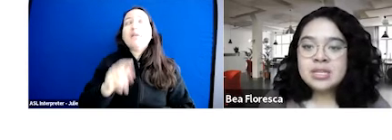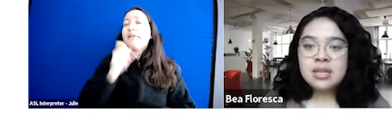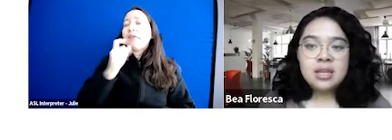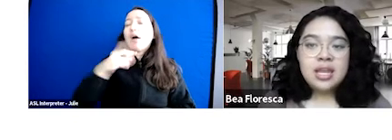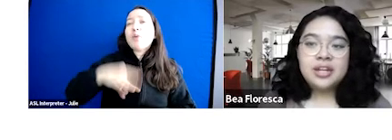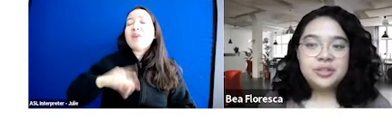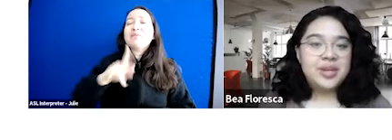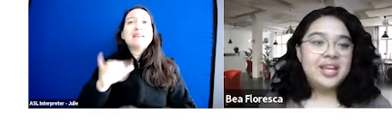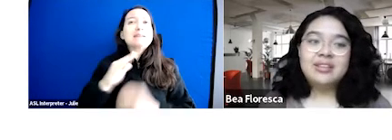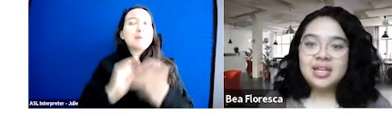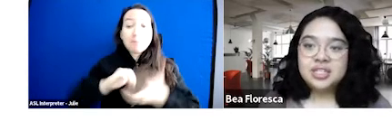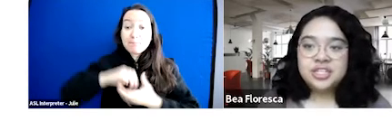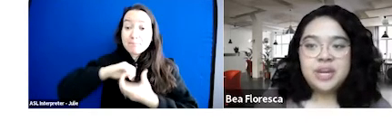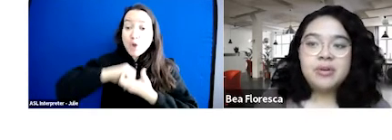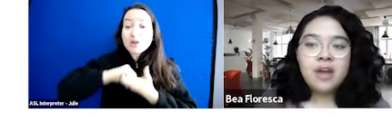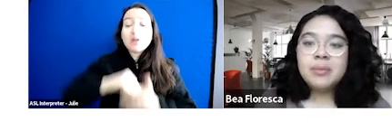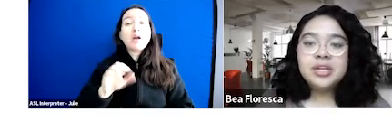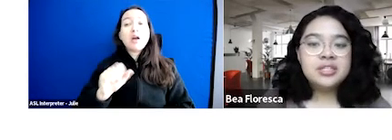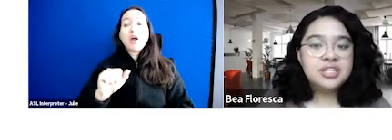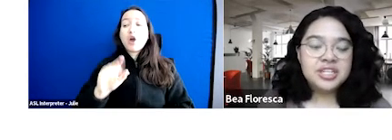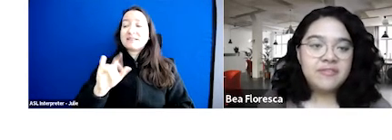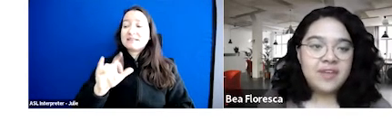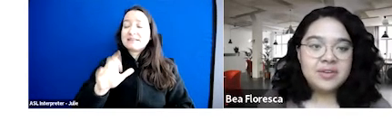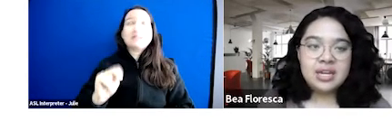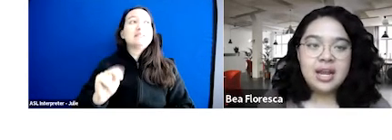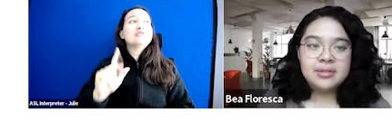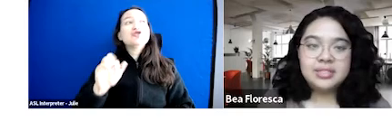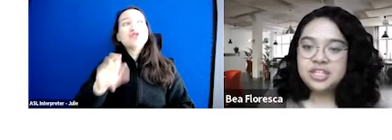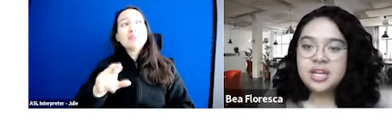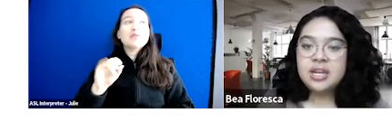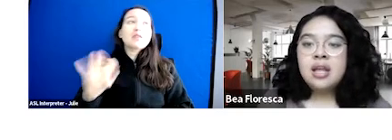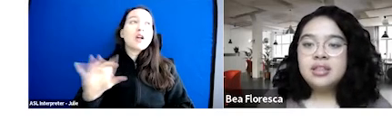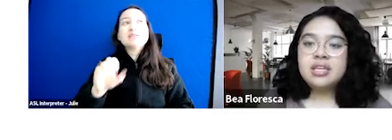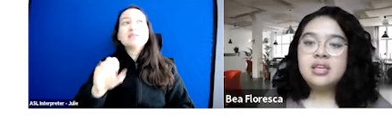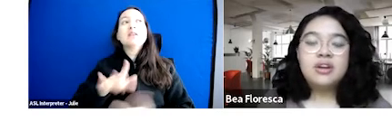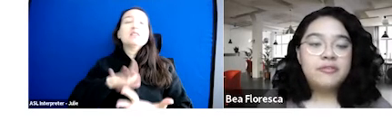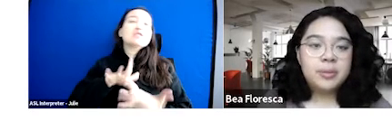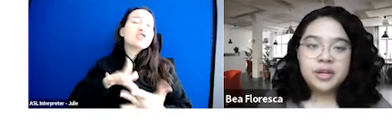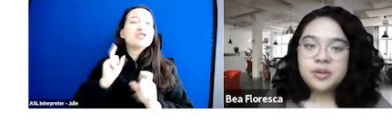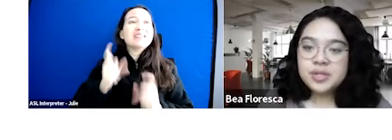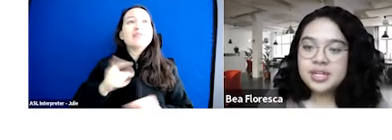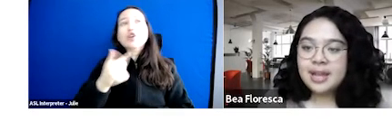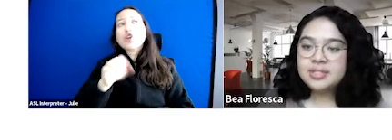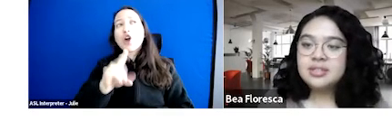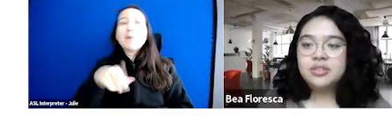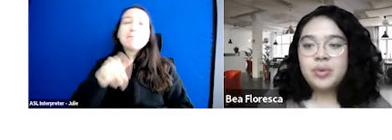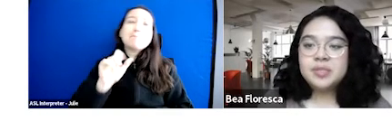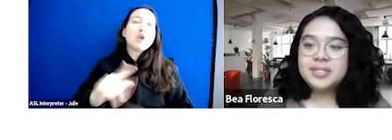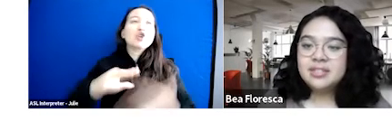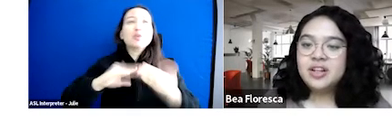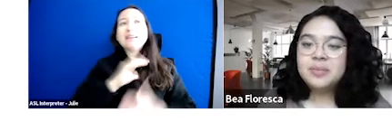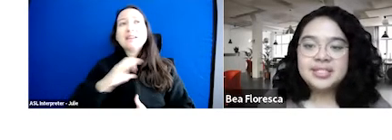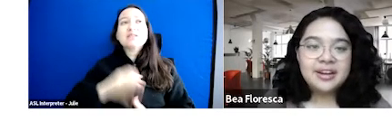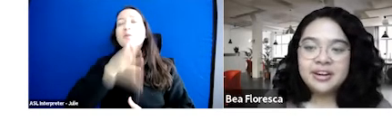including the Austin Chamber of Commerce Touch Gift Foundation, the Garfield Park Community Council, the